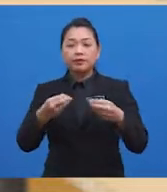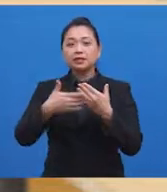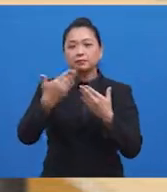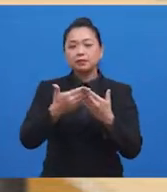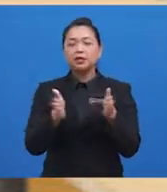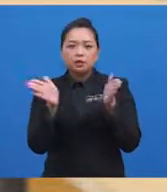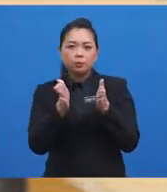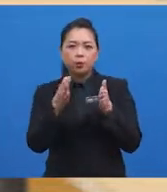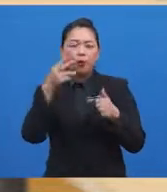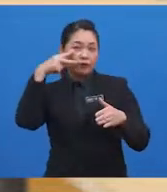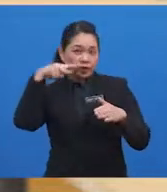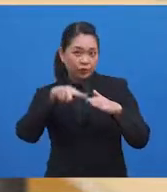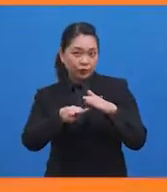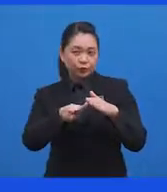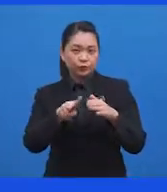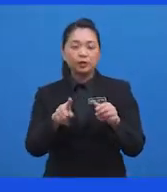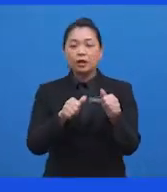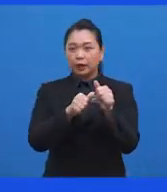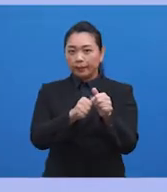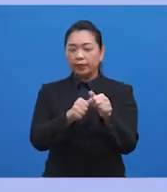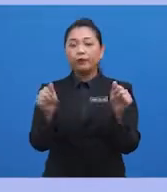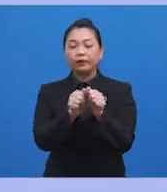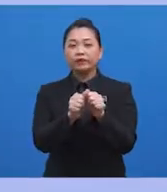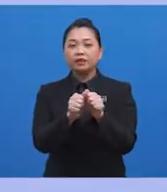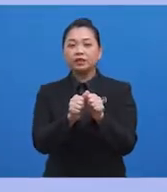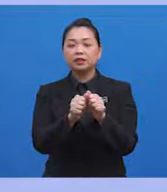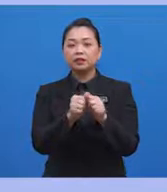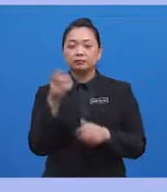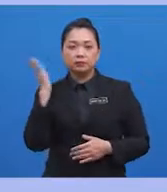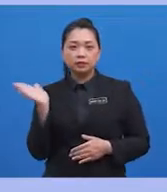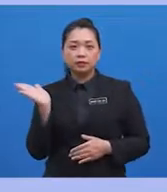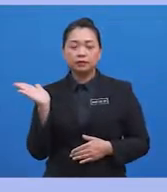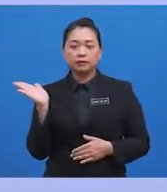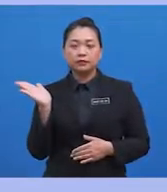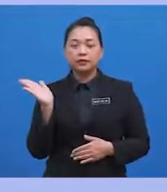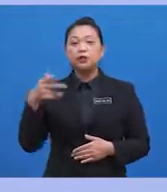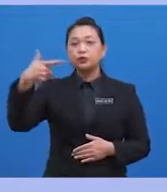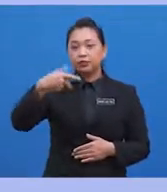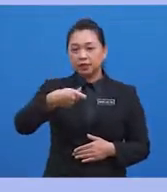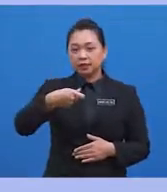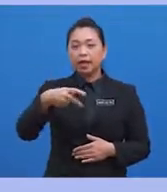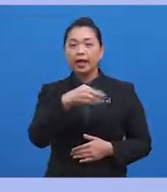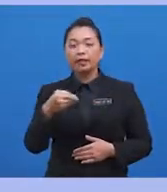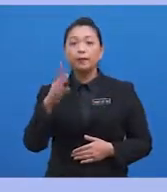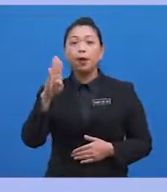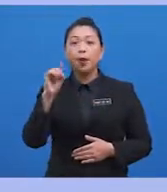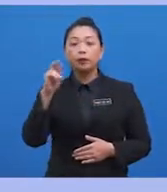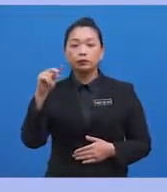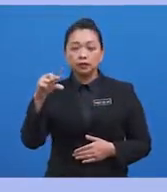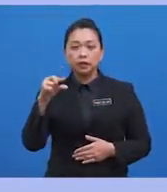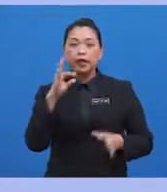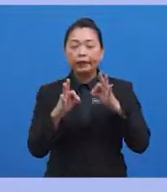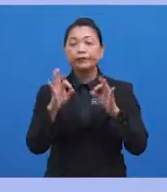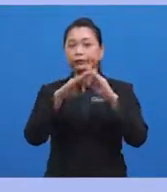visual accompanies the text. For example, a picture of a syringe and a bong. If you are familiar